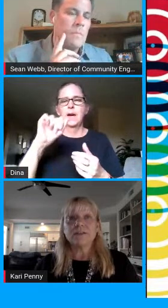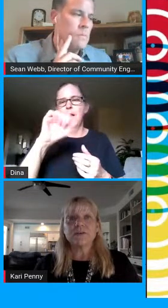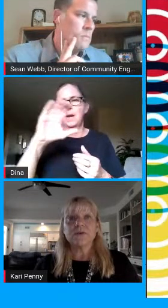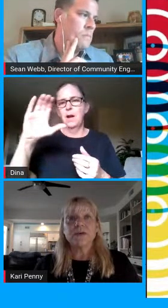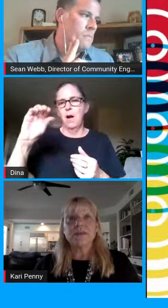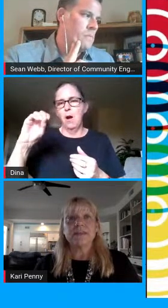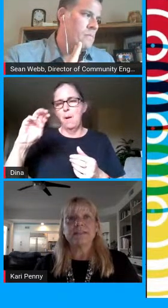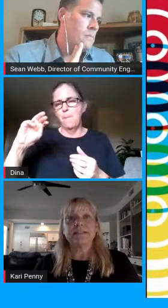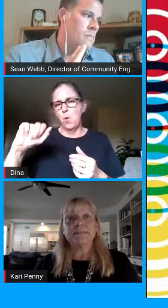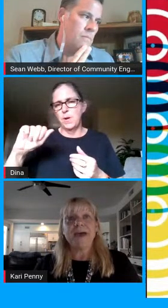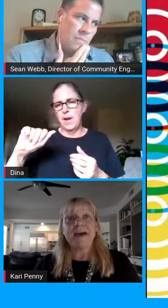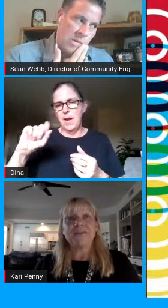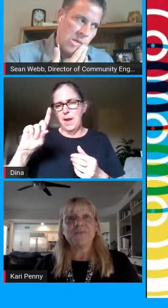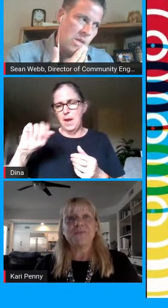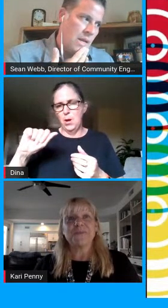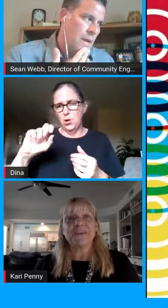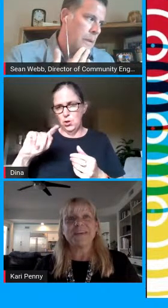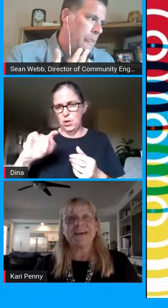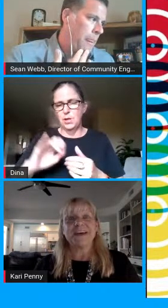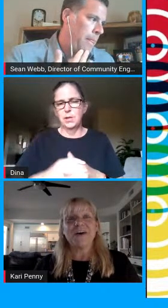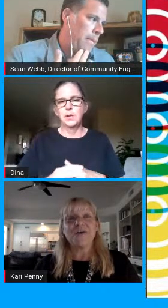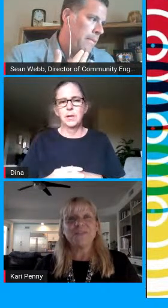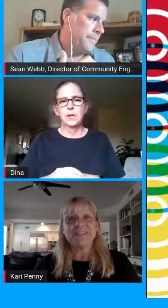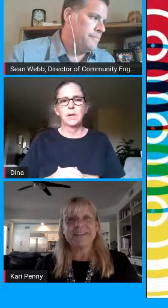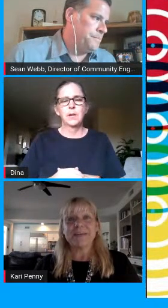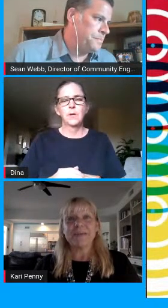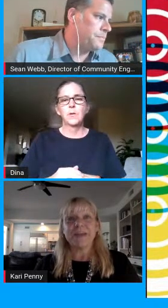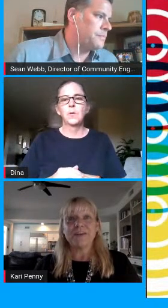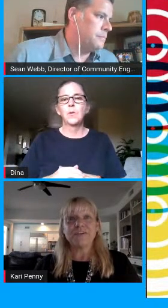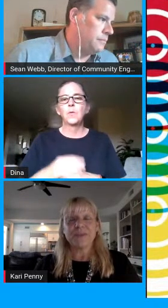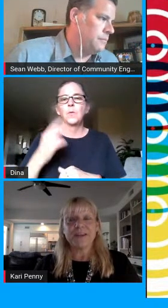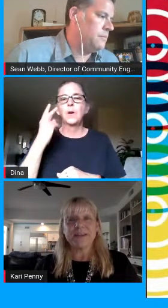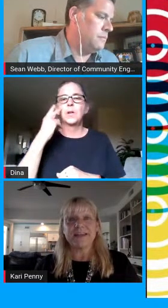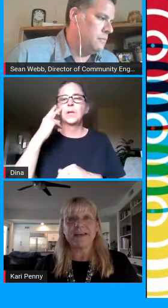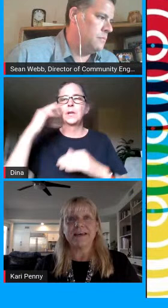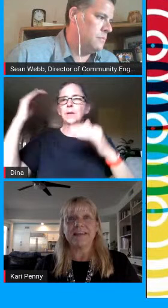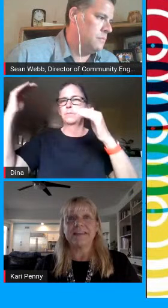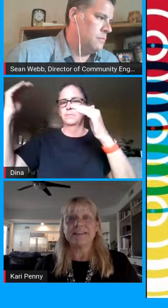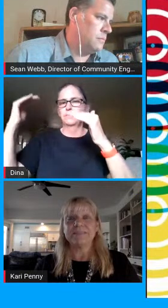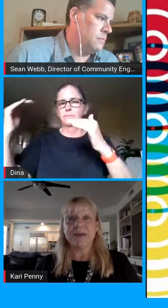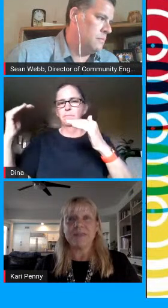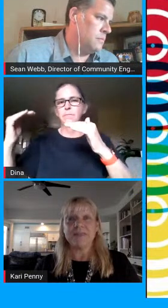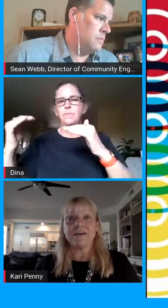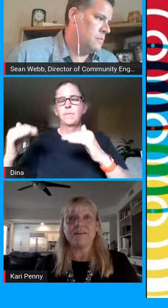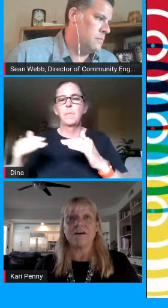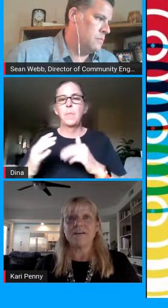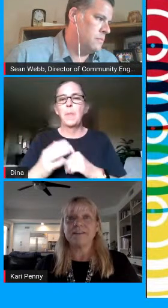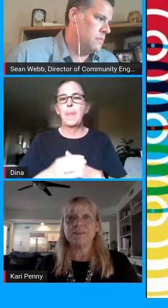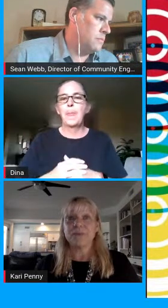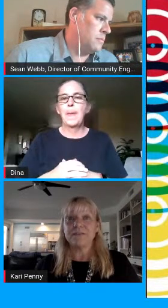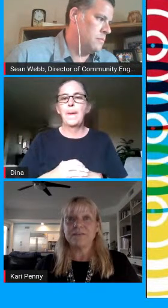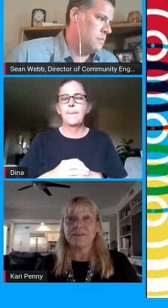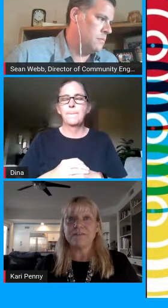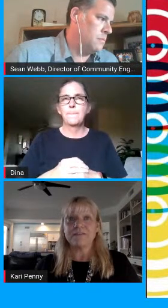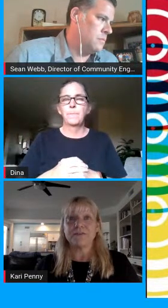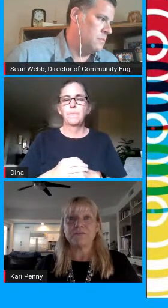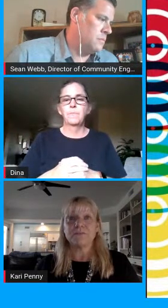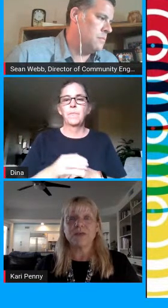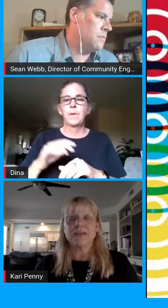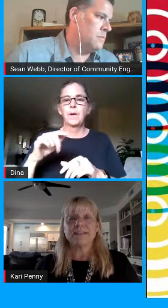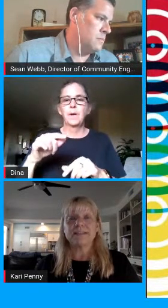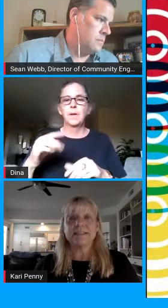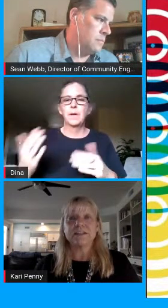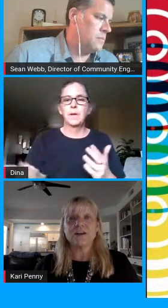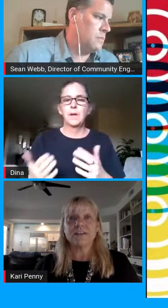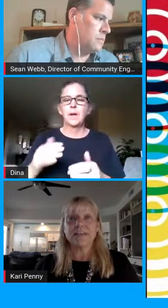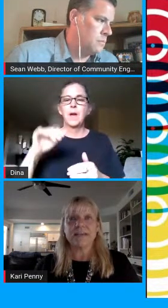also the cpac will be uh hosting a parent training uh this month on august 25th from